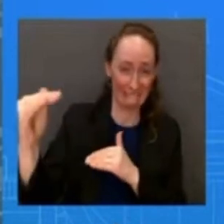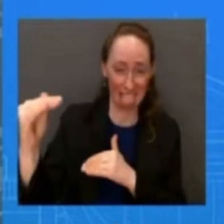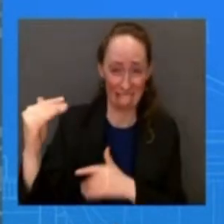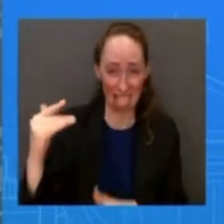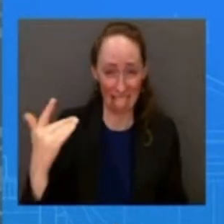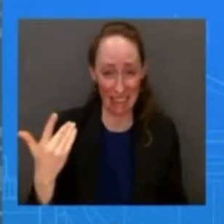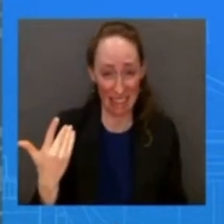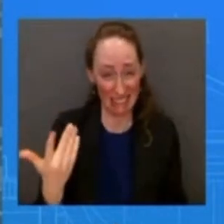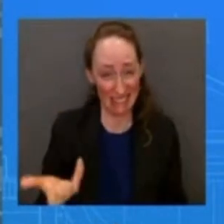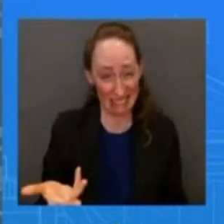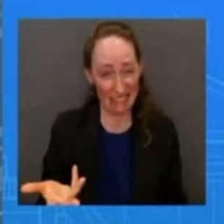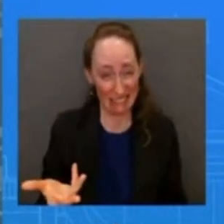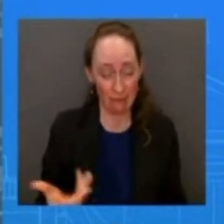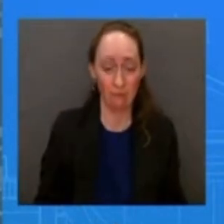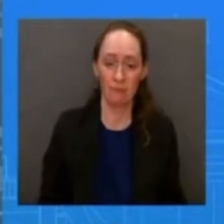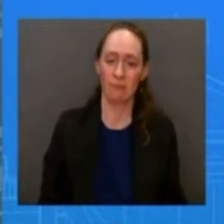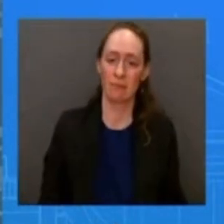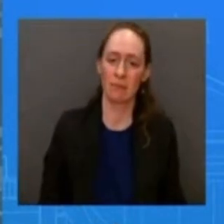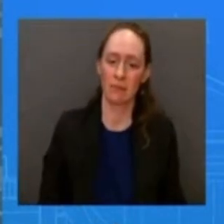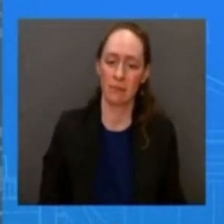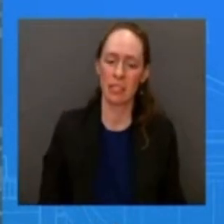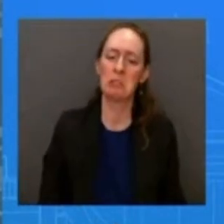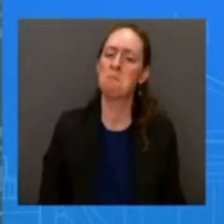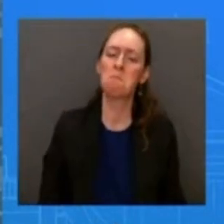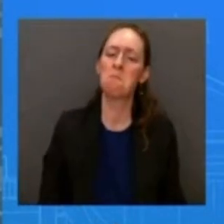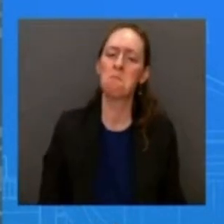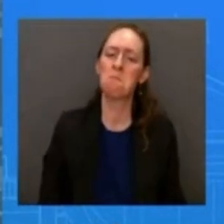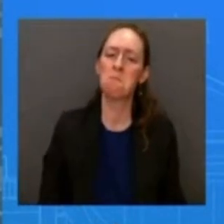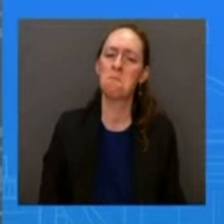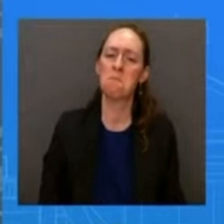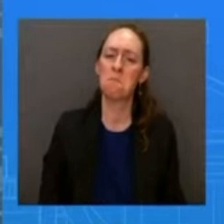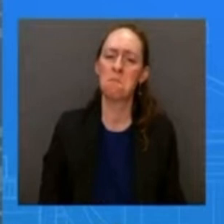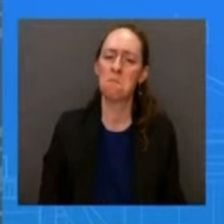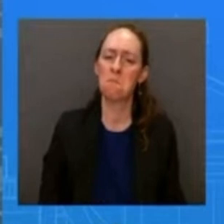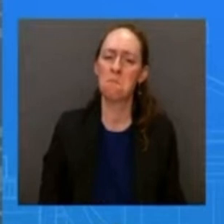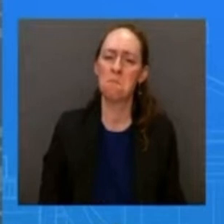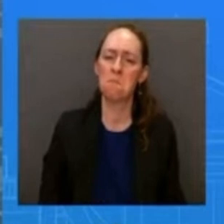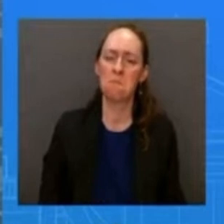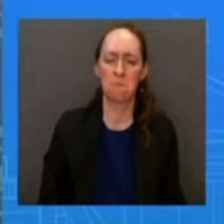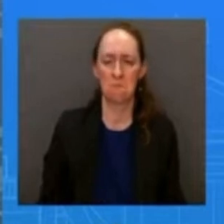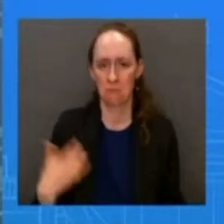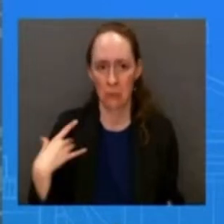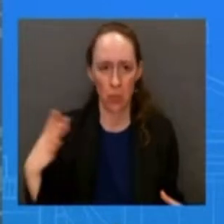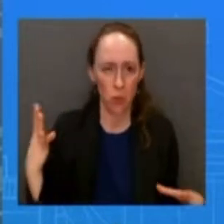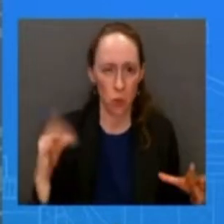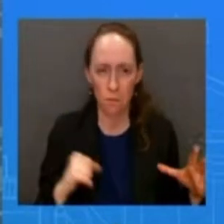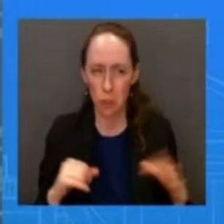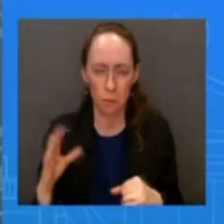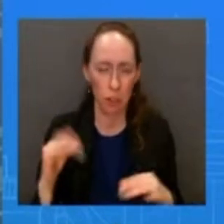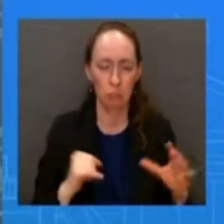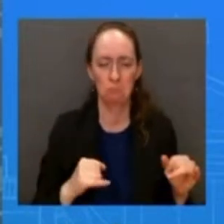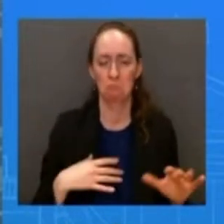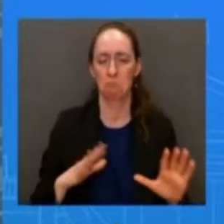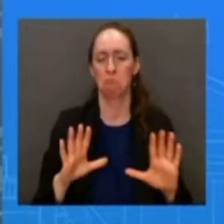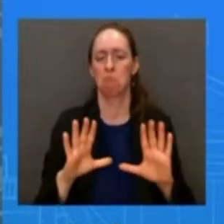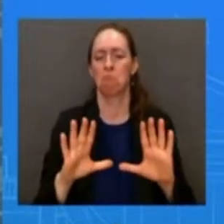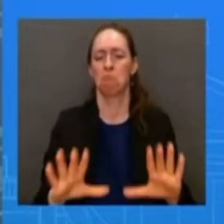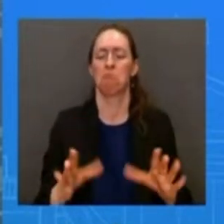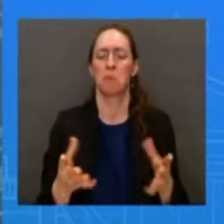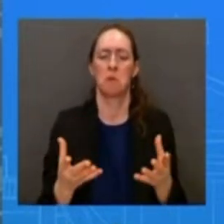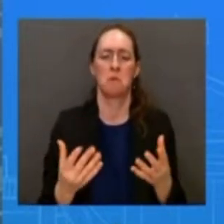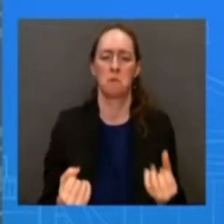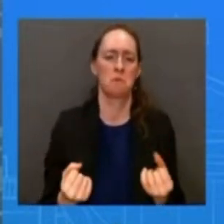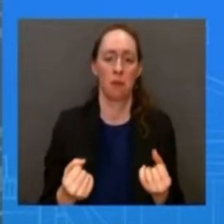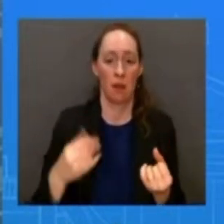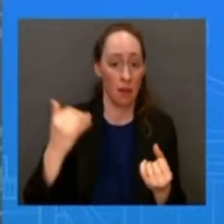final word on this what we know uh is the intelligence community is considering as a legal legal leading explanation that